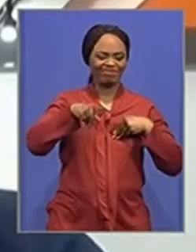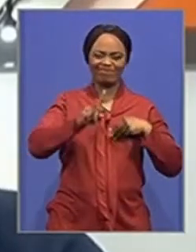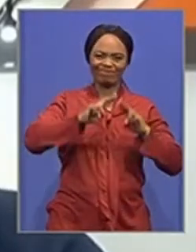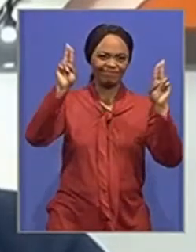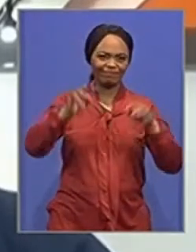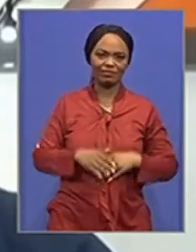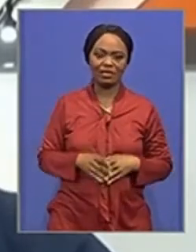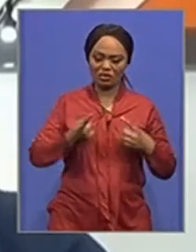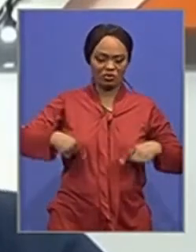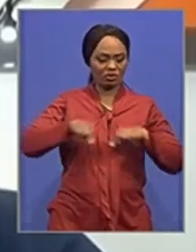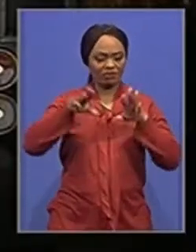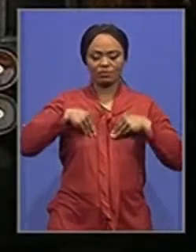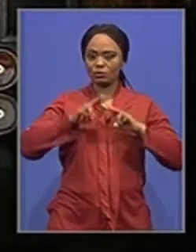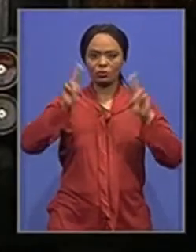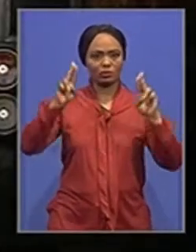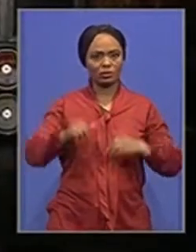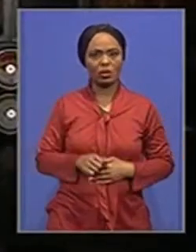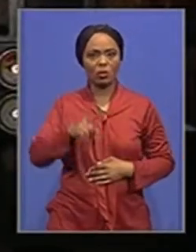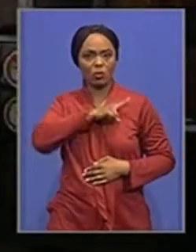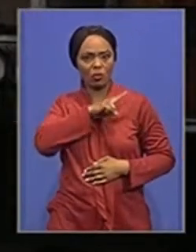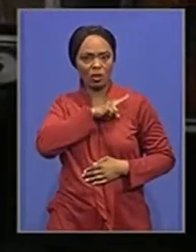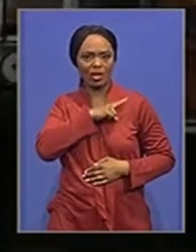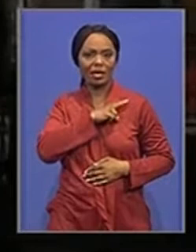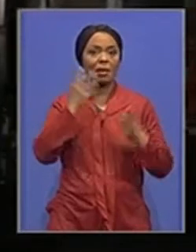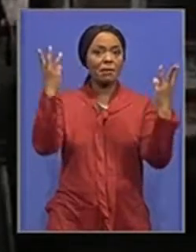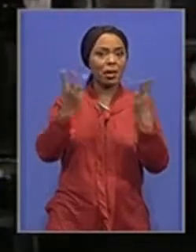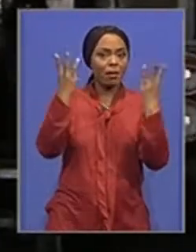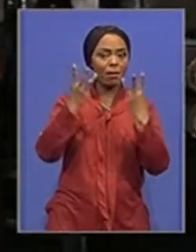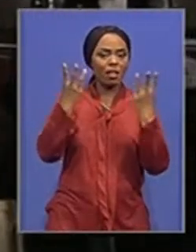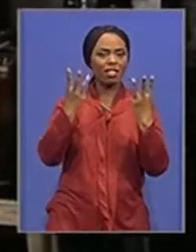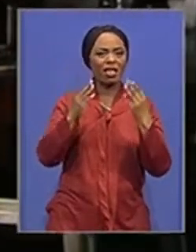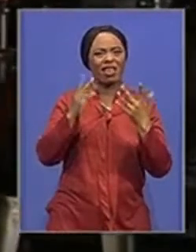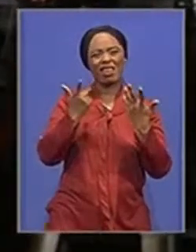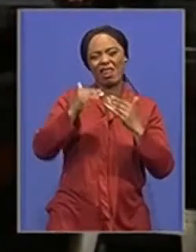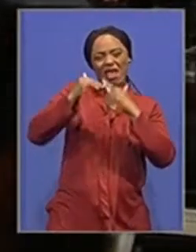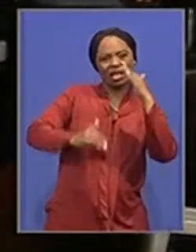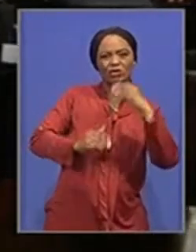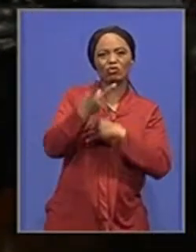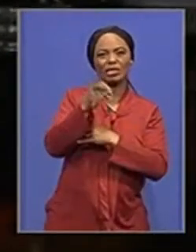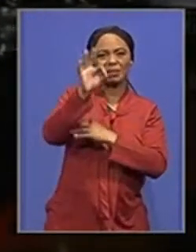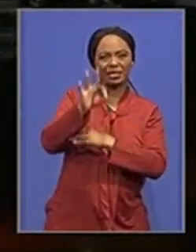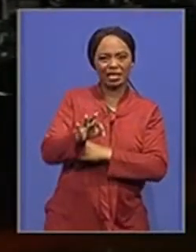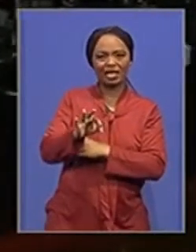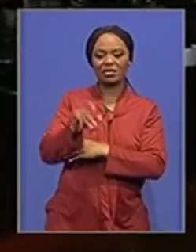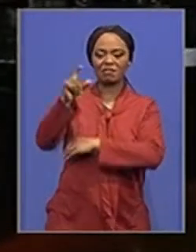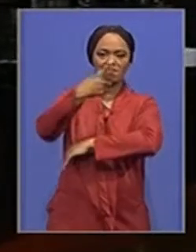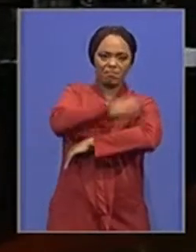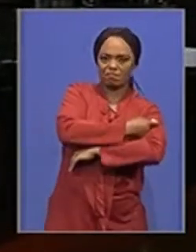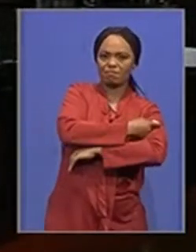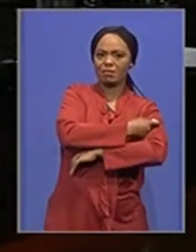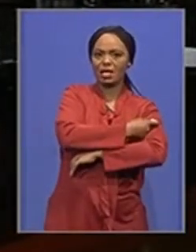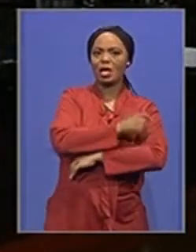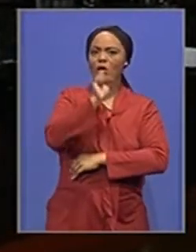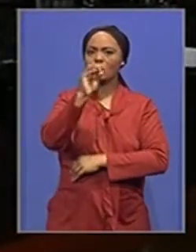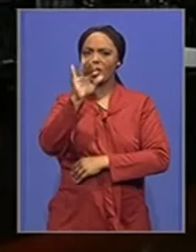lot of people in the population, less than 20% have vaccinated. So if we don't listen